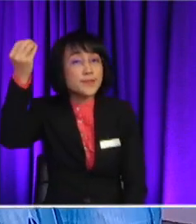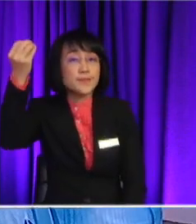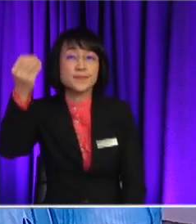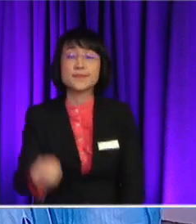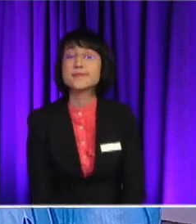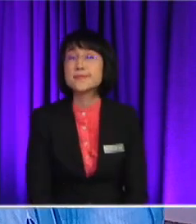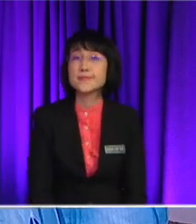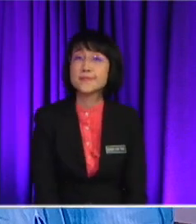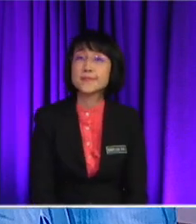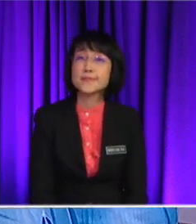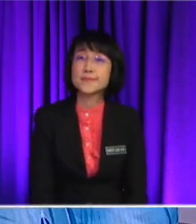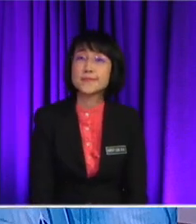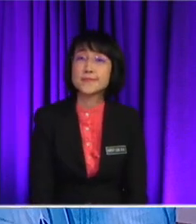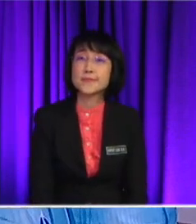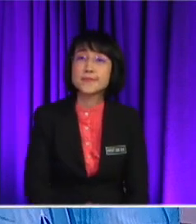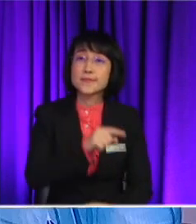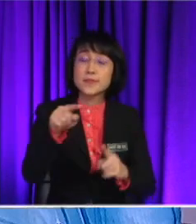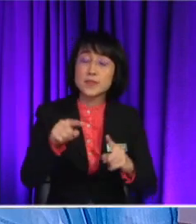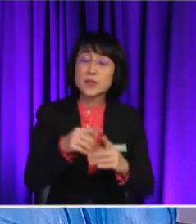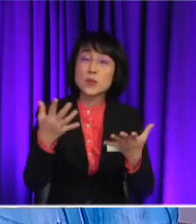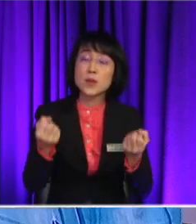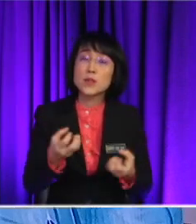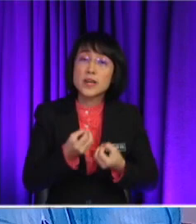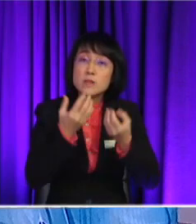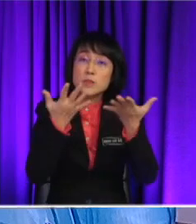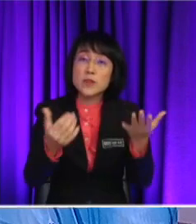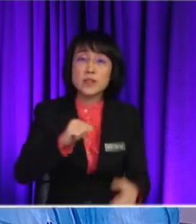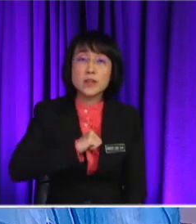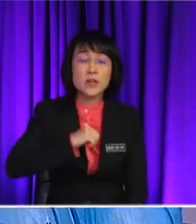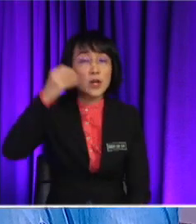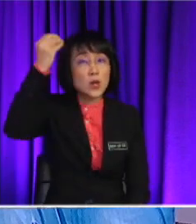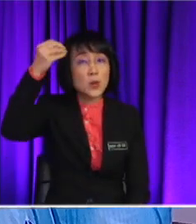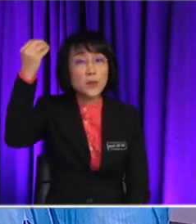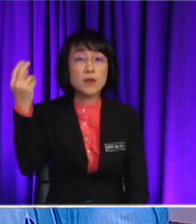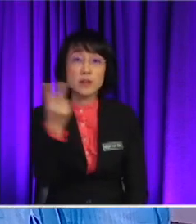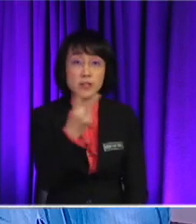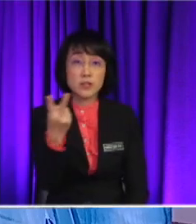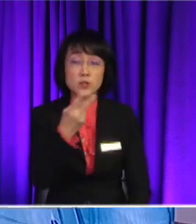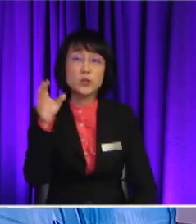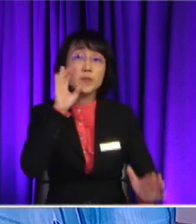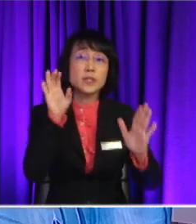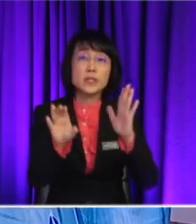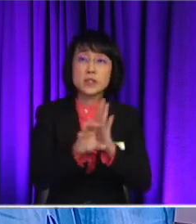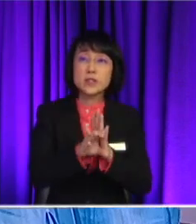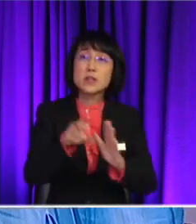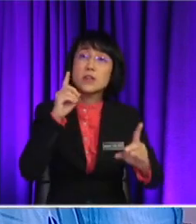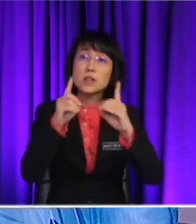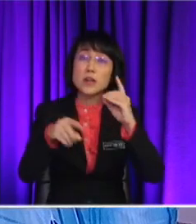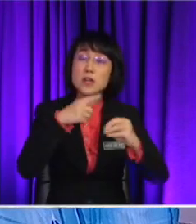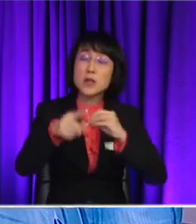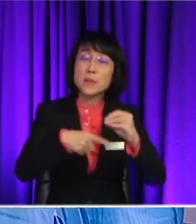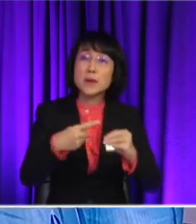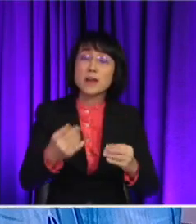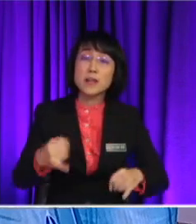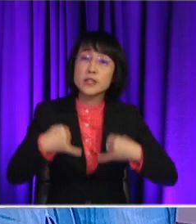when you want to express your opinions on these two pictures Because we are talking about a common